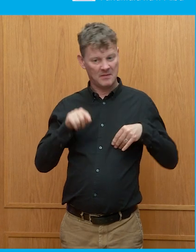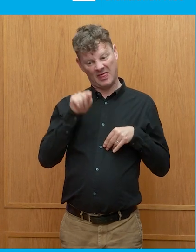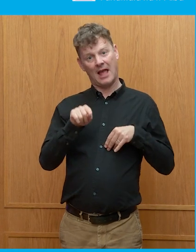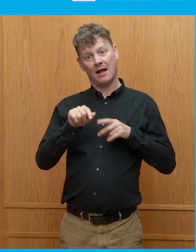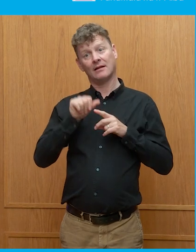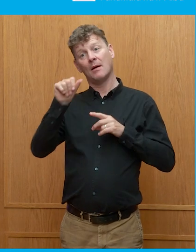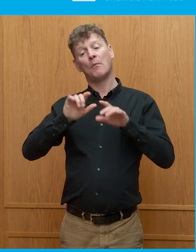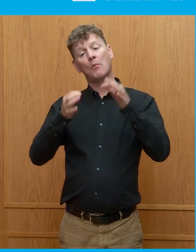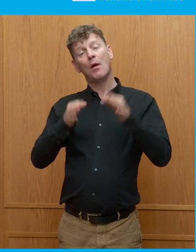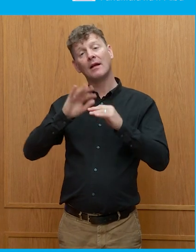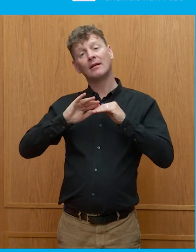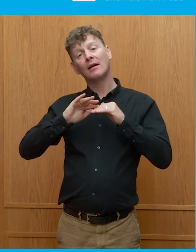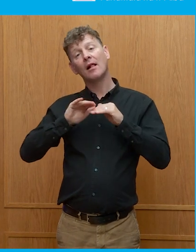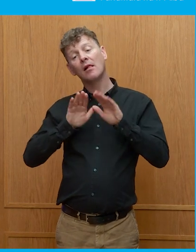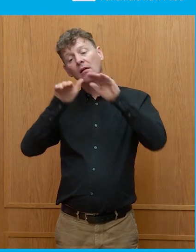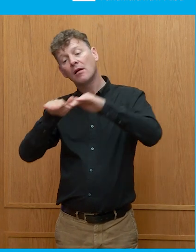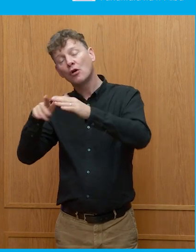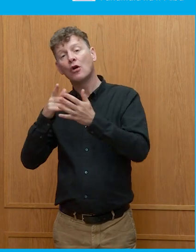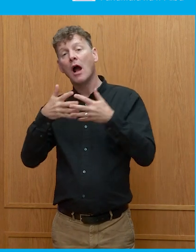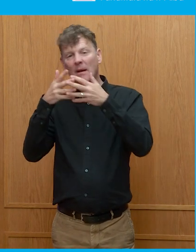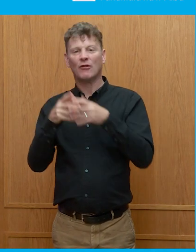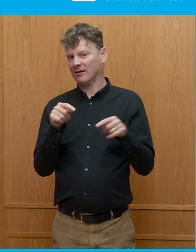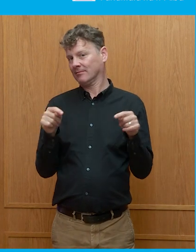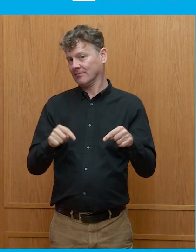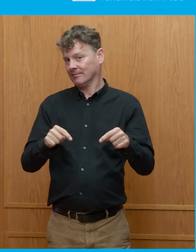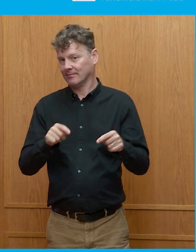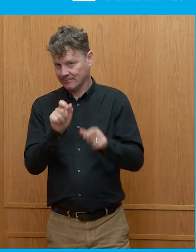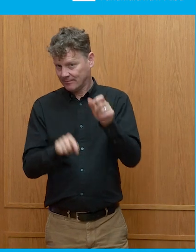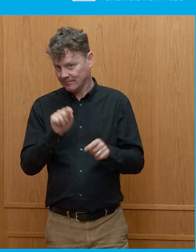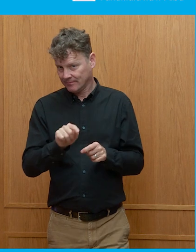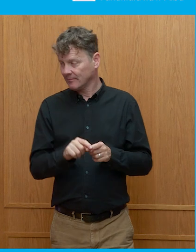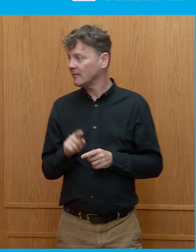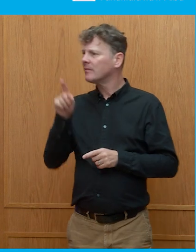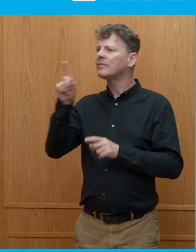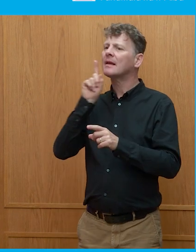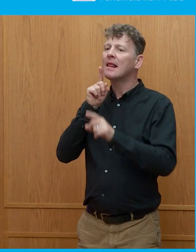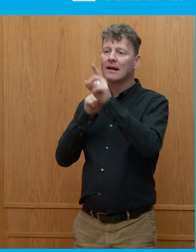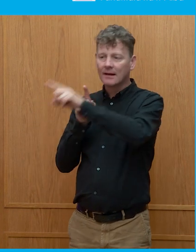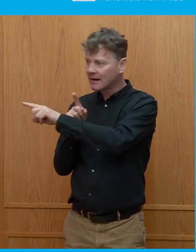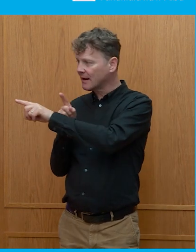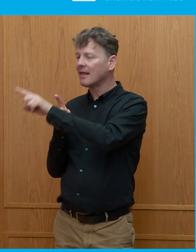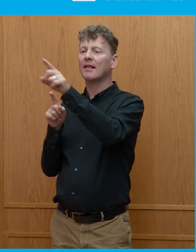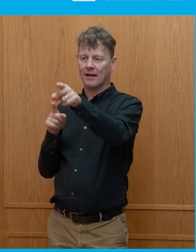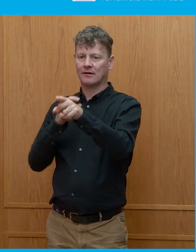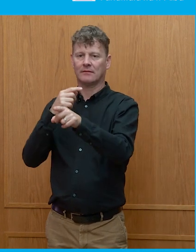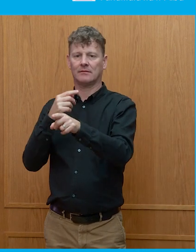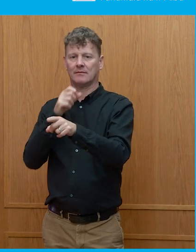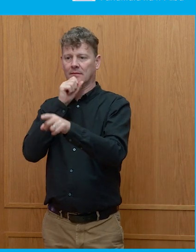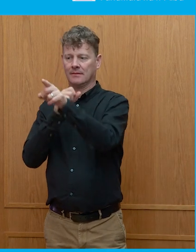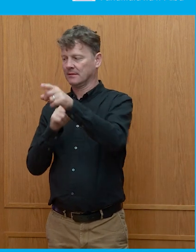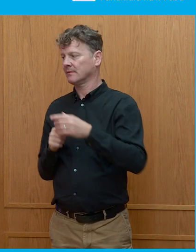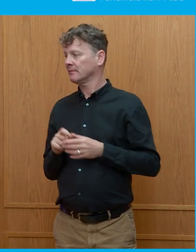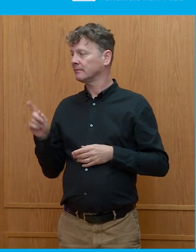in the U.S. This lady. No, I'm going to go to this lady here. There's the lady. And then there's a gentleman who will be next behind. Hi,